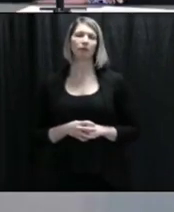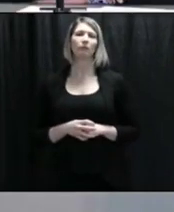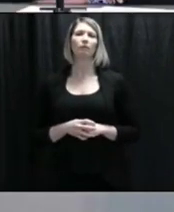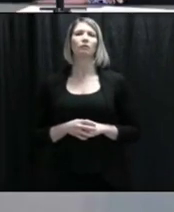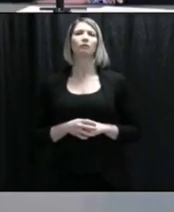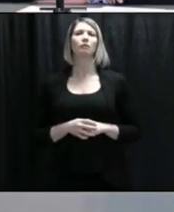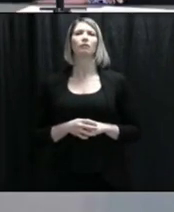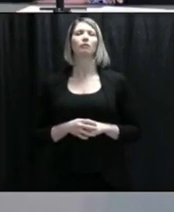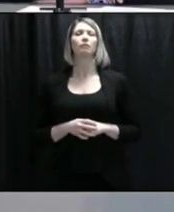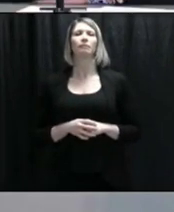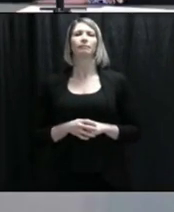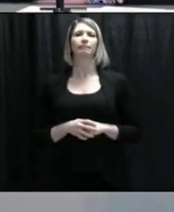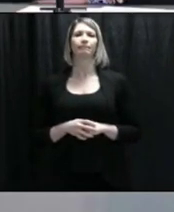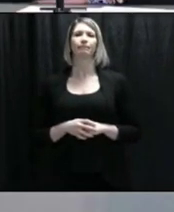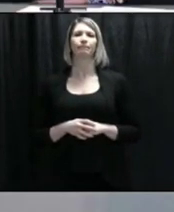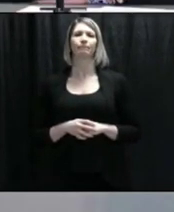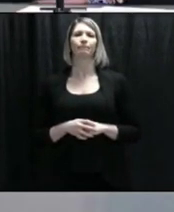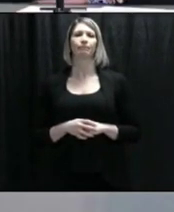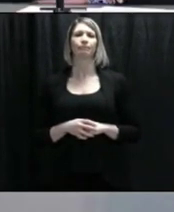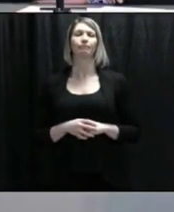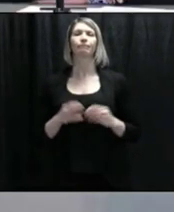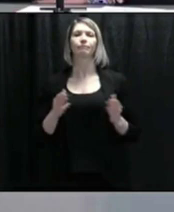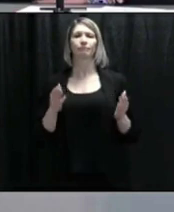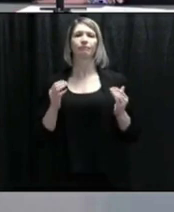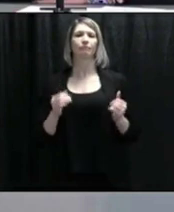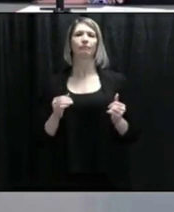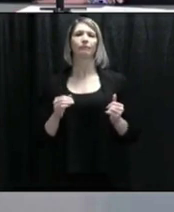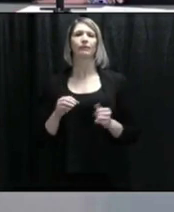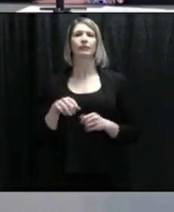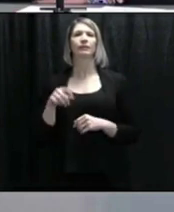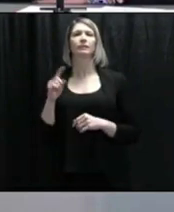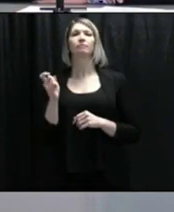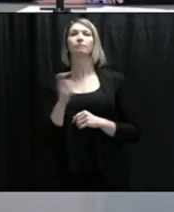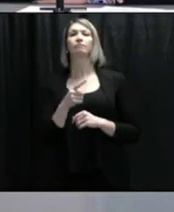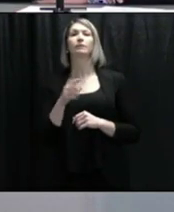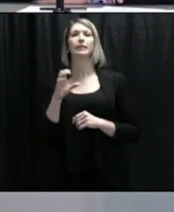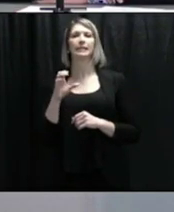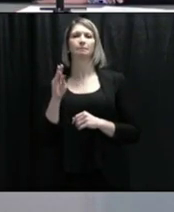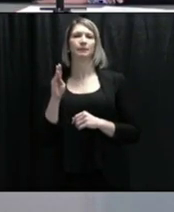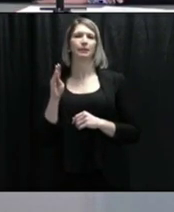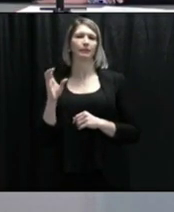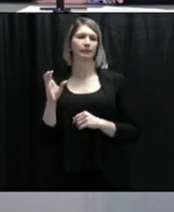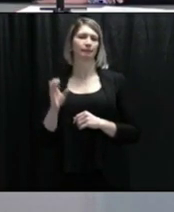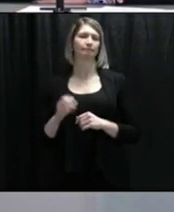The next question is from Peter Cowan from the CBC. Please go ahead.